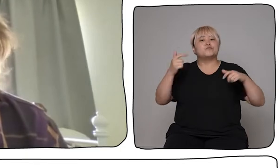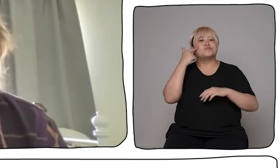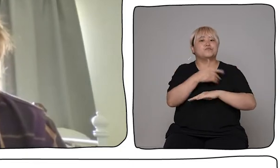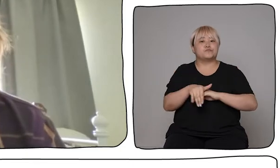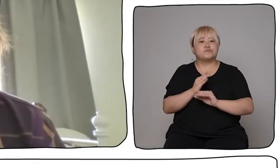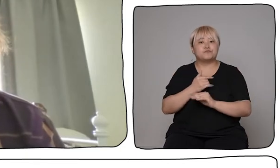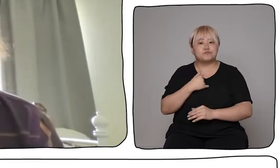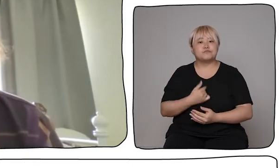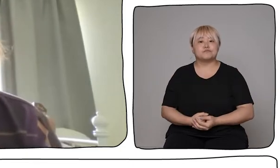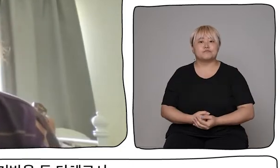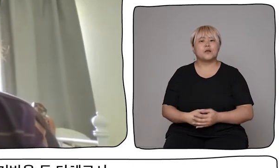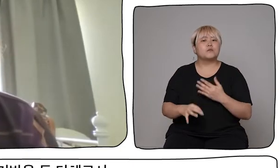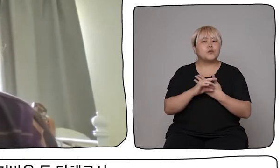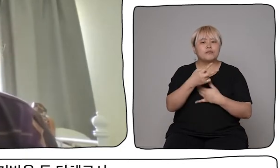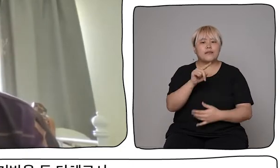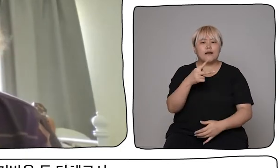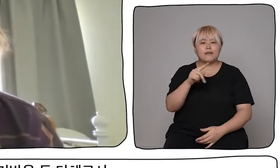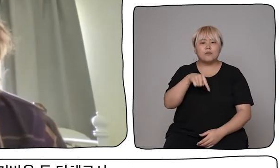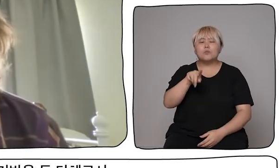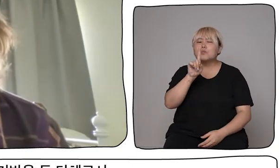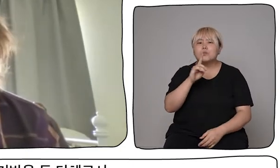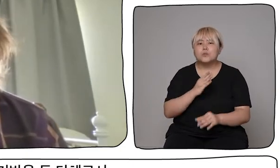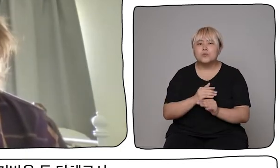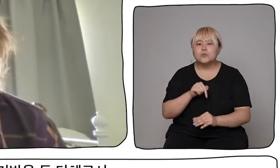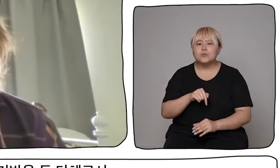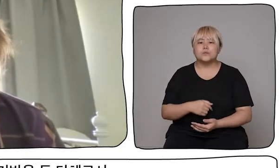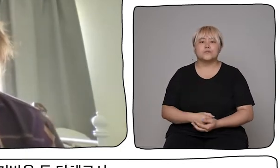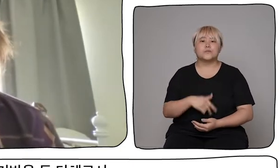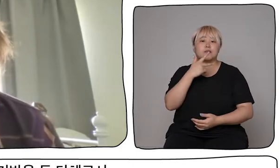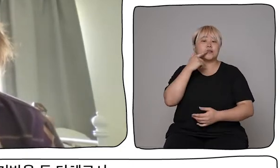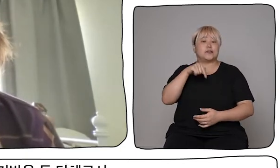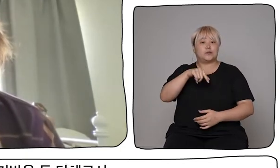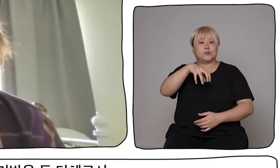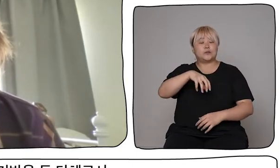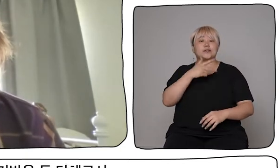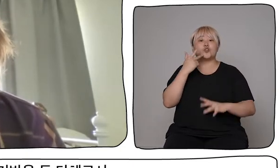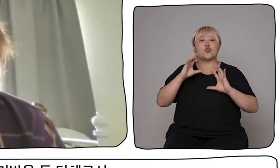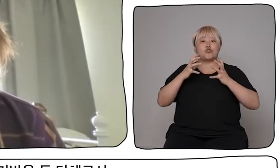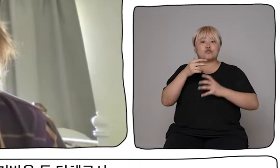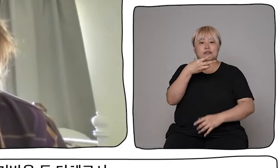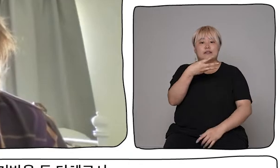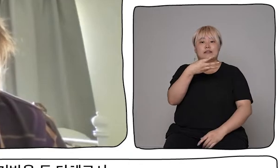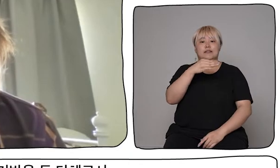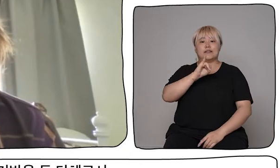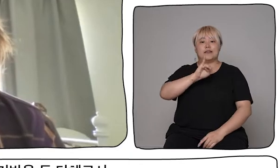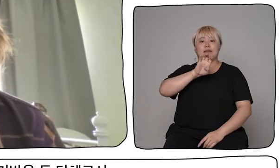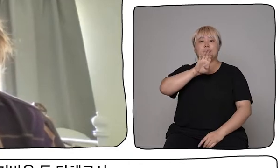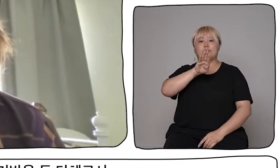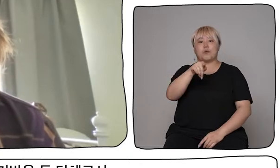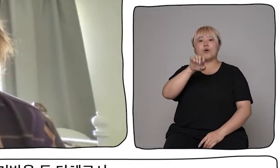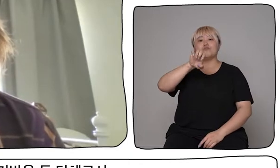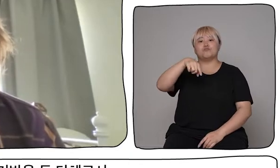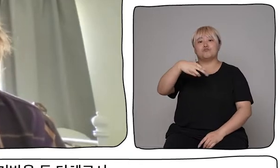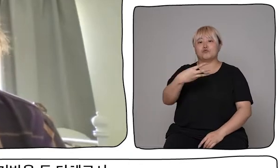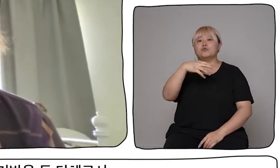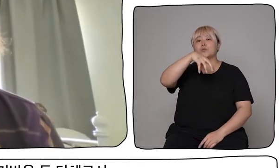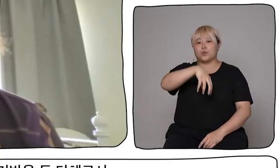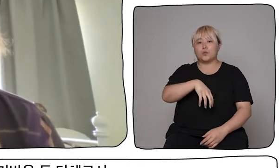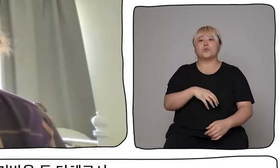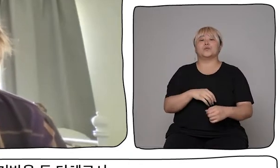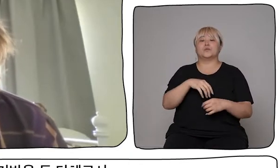But what is DADA? Well, DADA is an organisation based in Liverpool in the United Kingdom